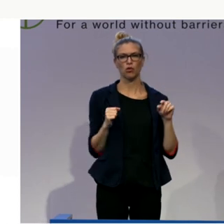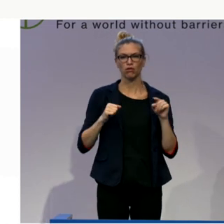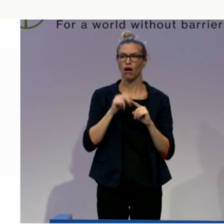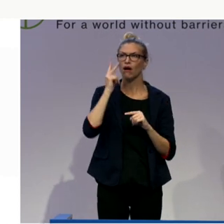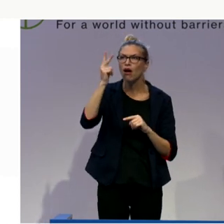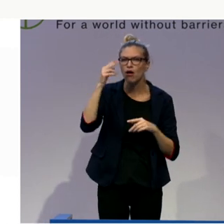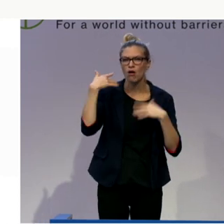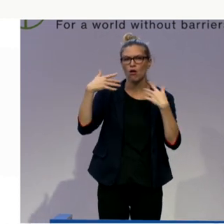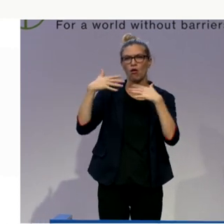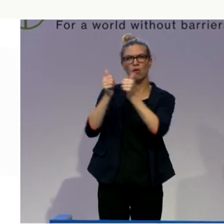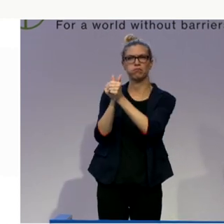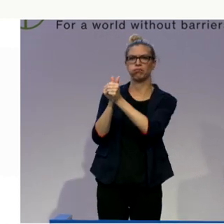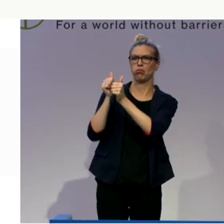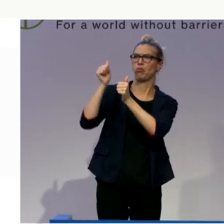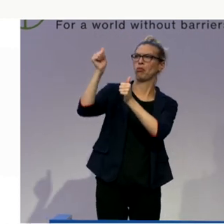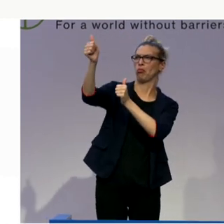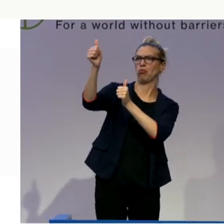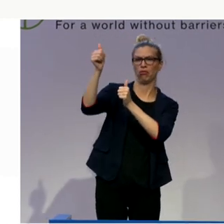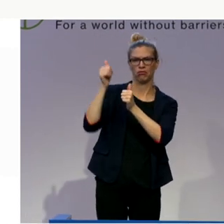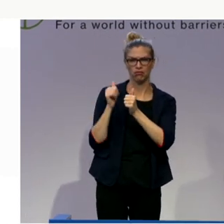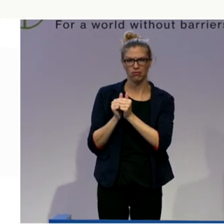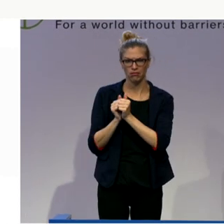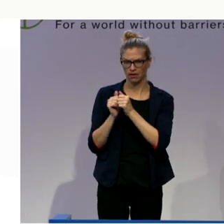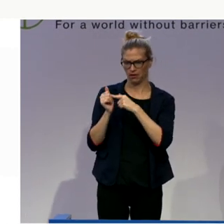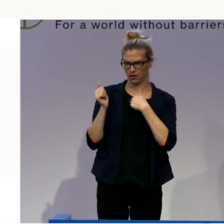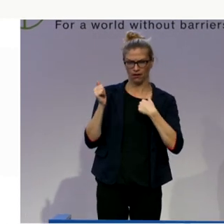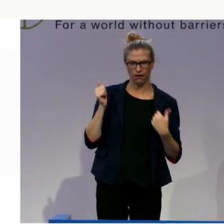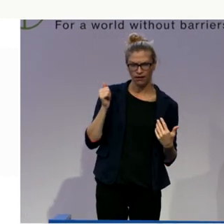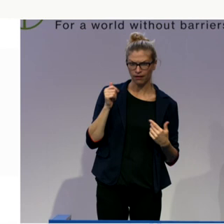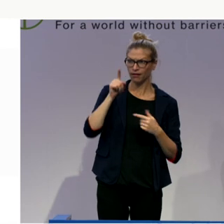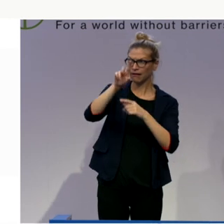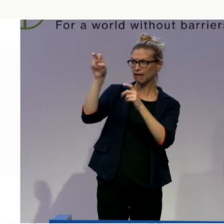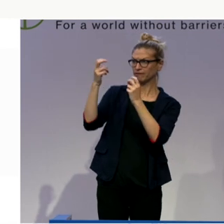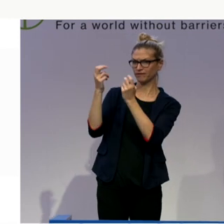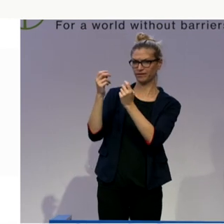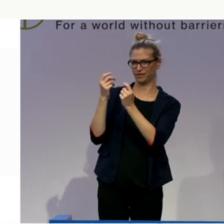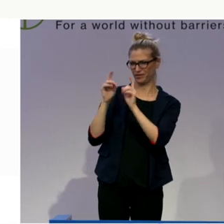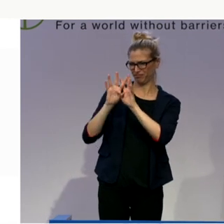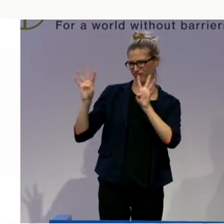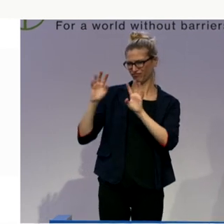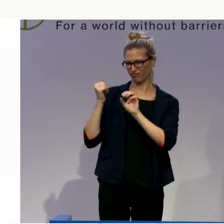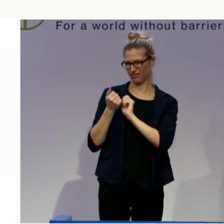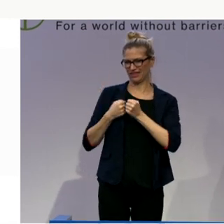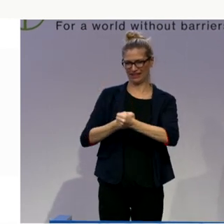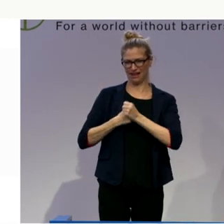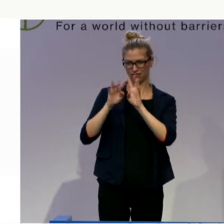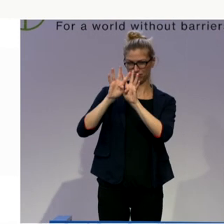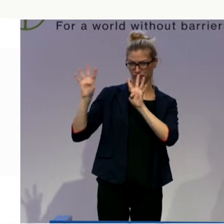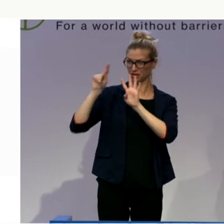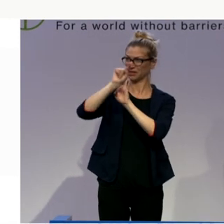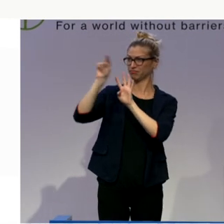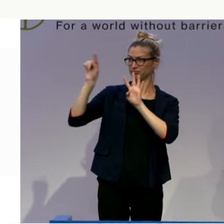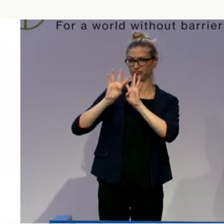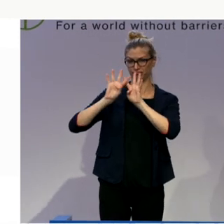in the UK. And we were sitting there with self-advocates on the table, and these self-advocates were accompanied